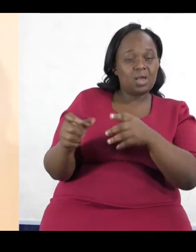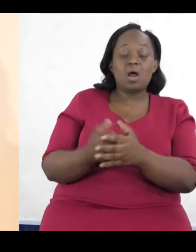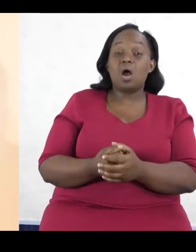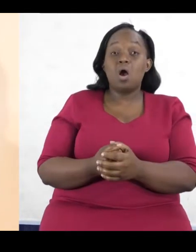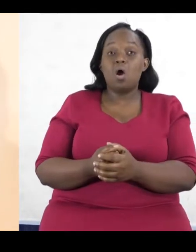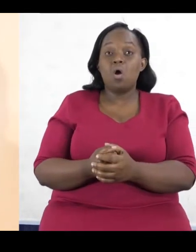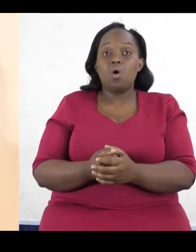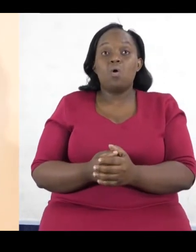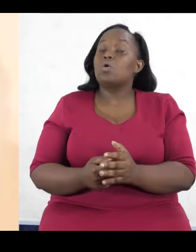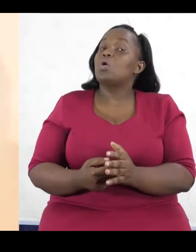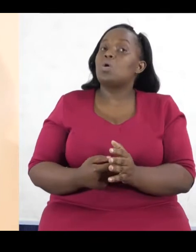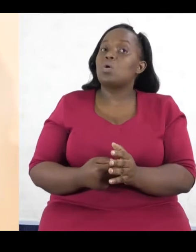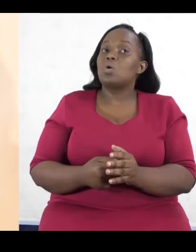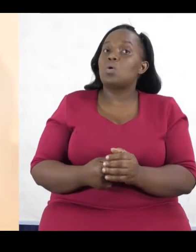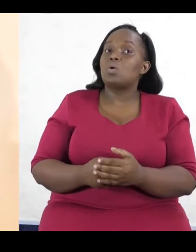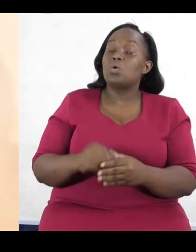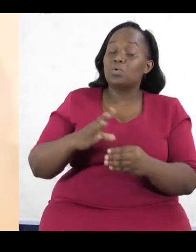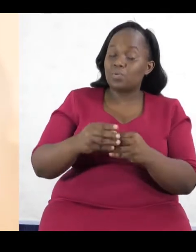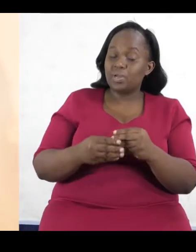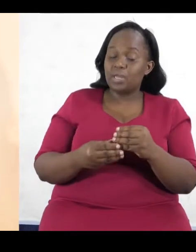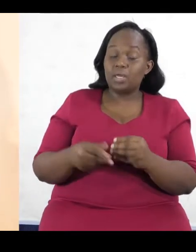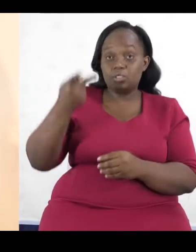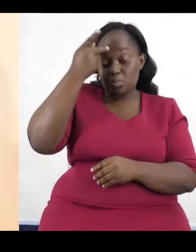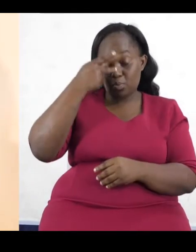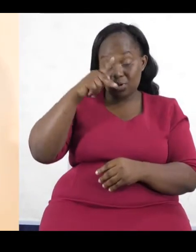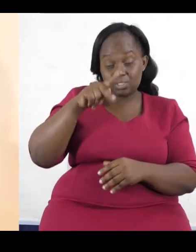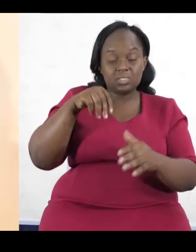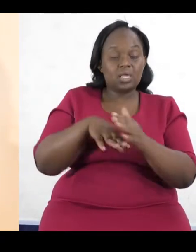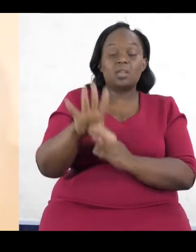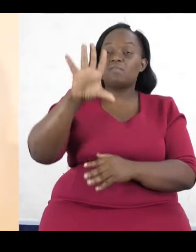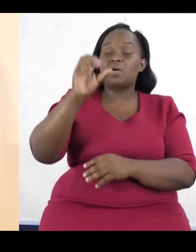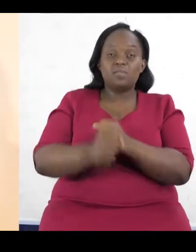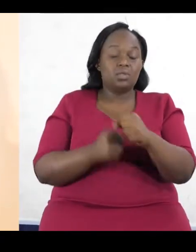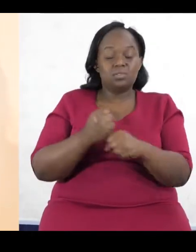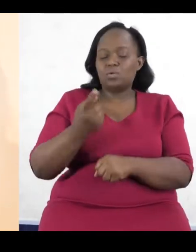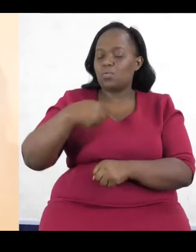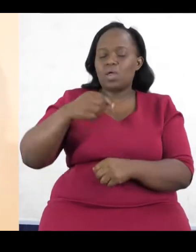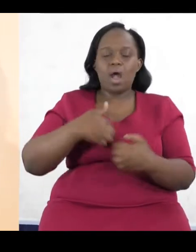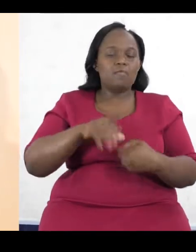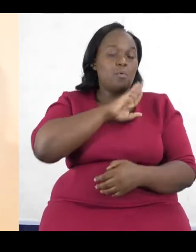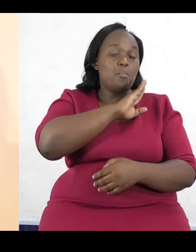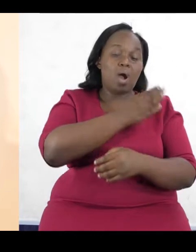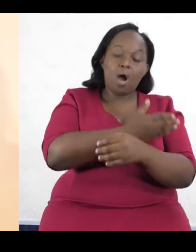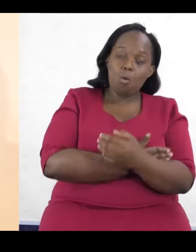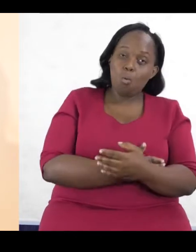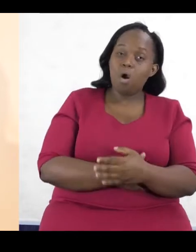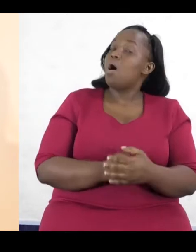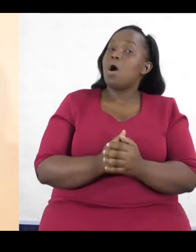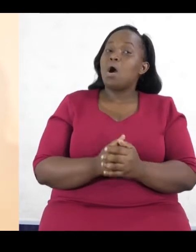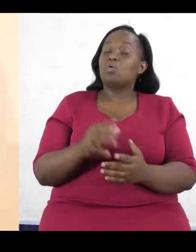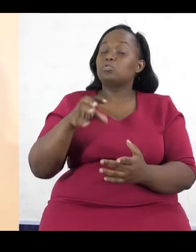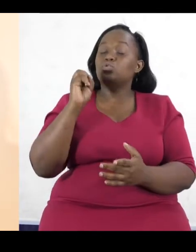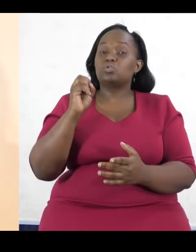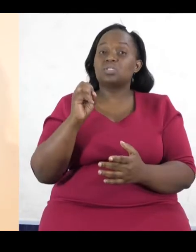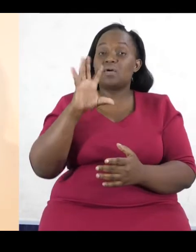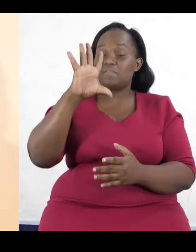support or design the policies that are going to govern us for the next five years. So, we have the